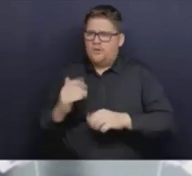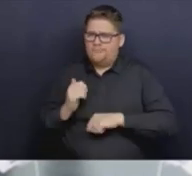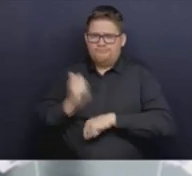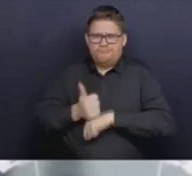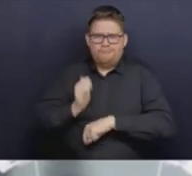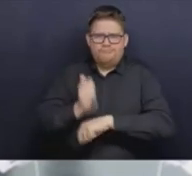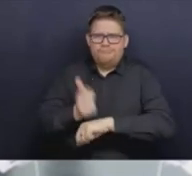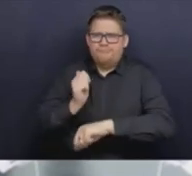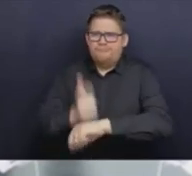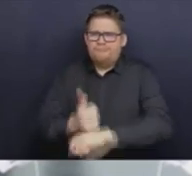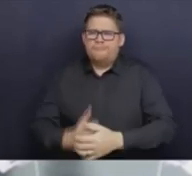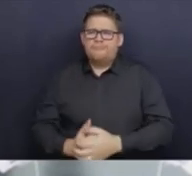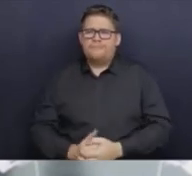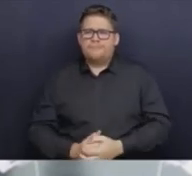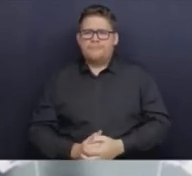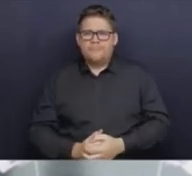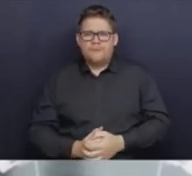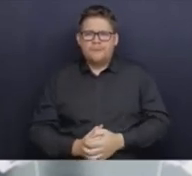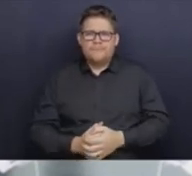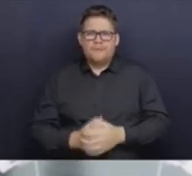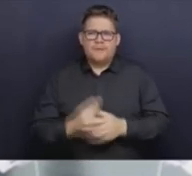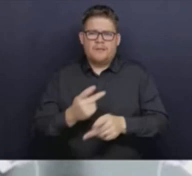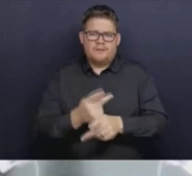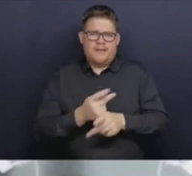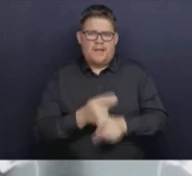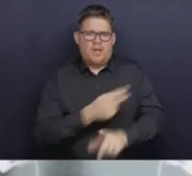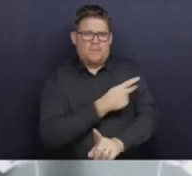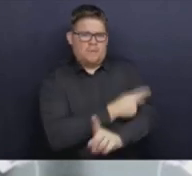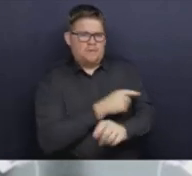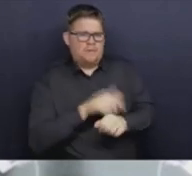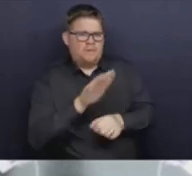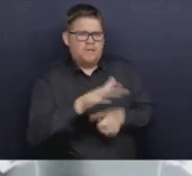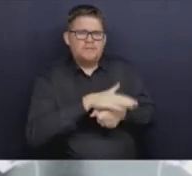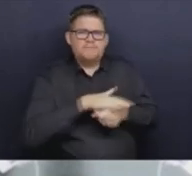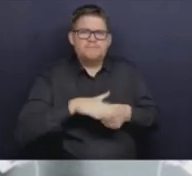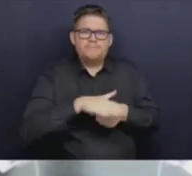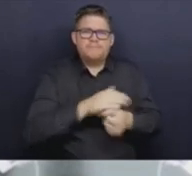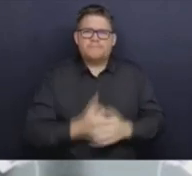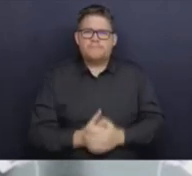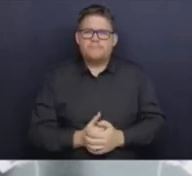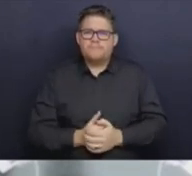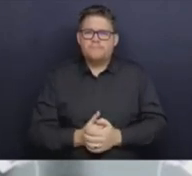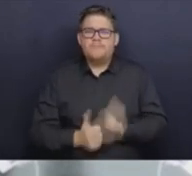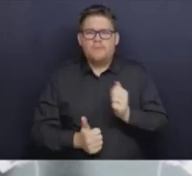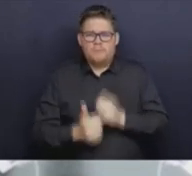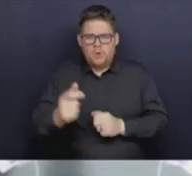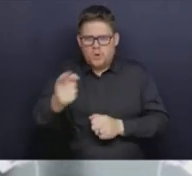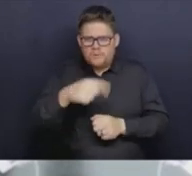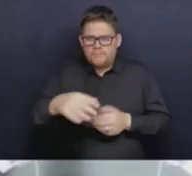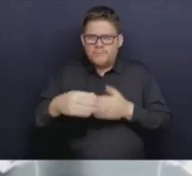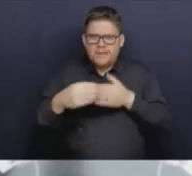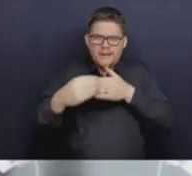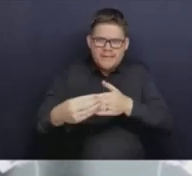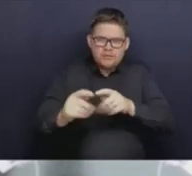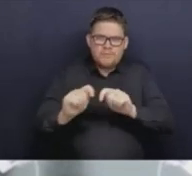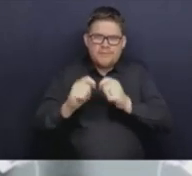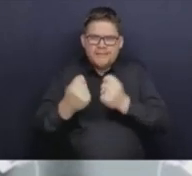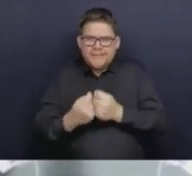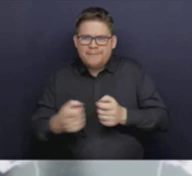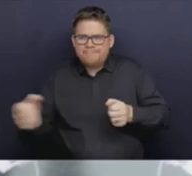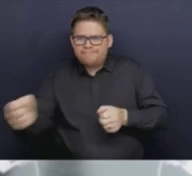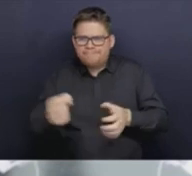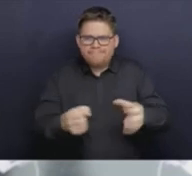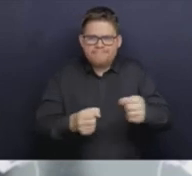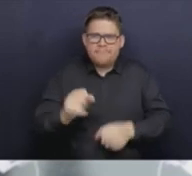the patients needs of patients in their regions. Most of them have scheduled dedicated leadership teams as well as adding ICU physicians, hospitalists,